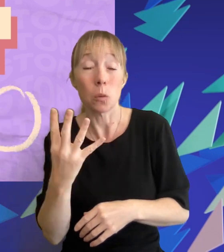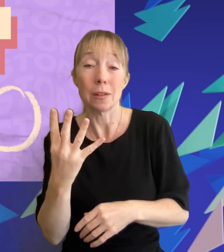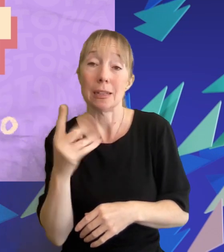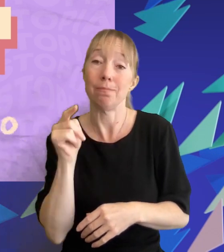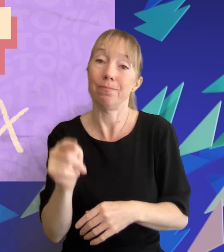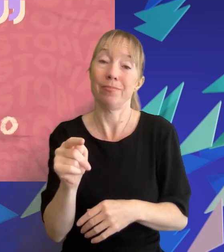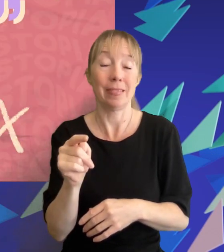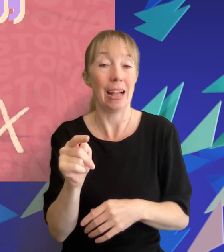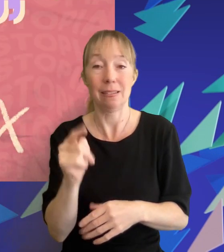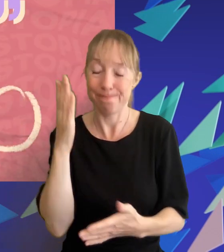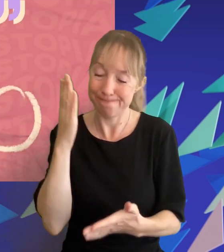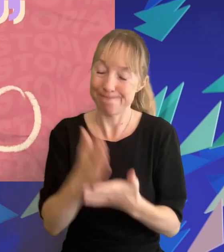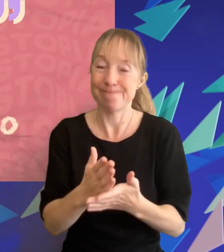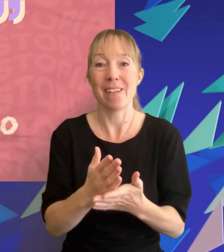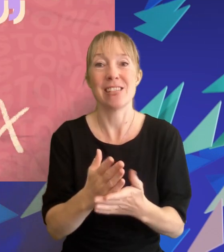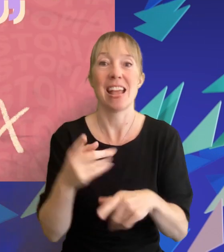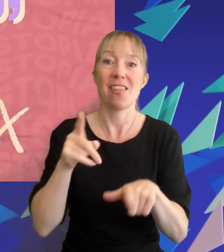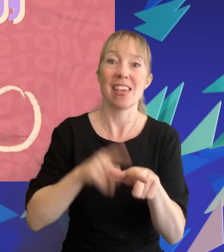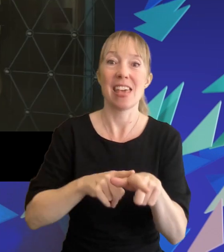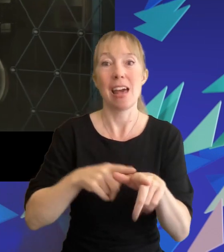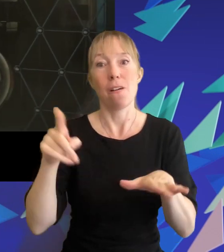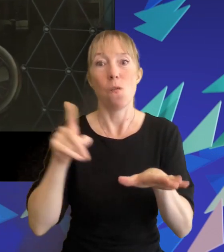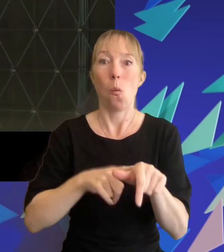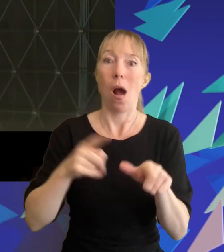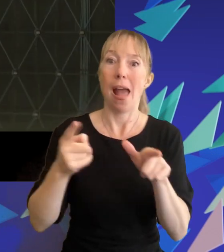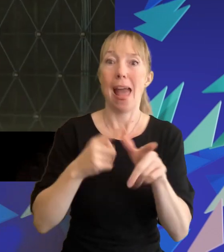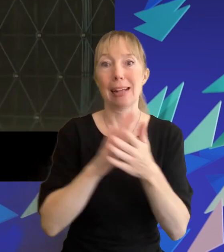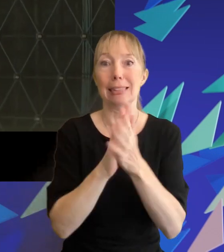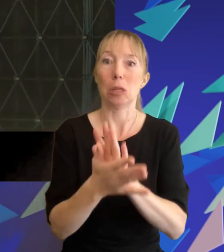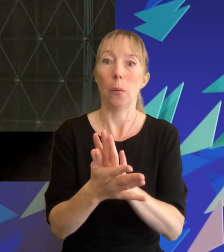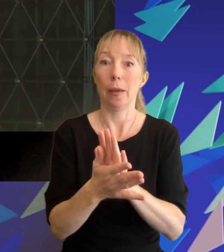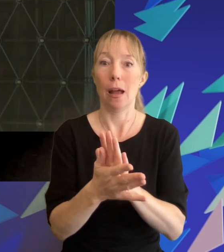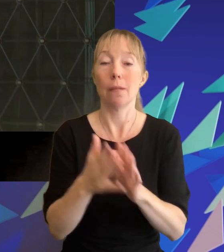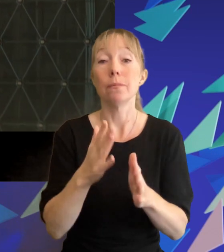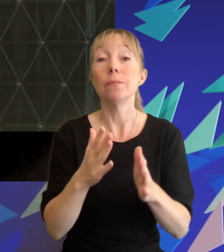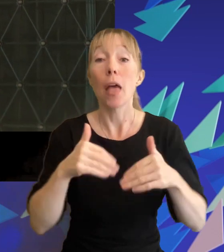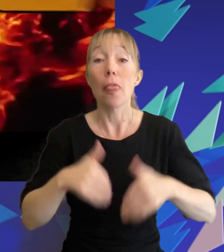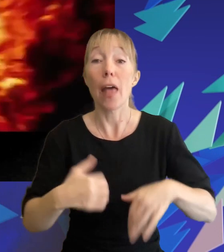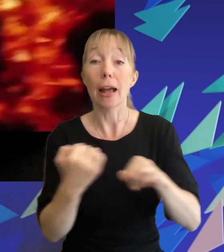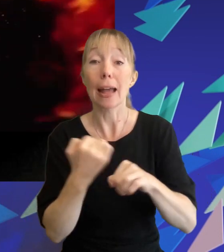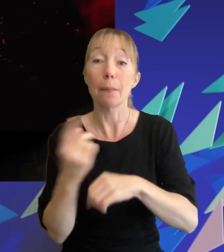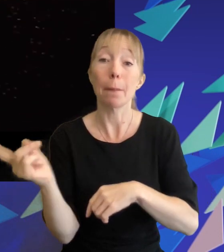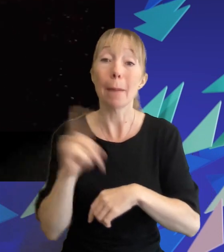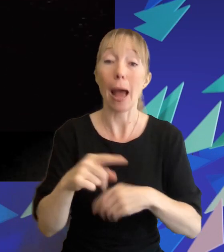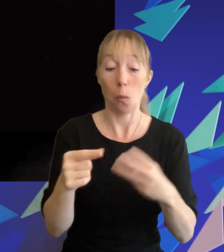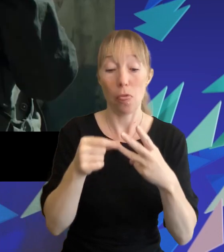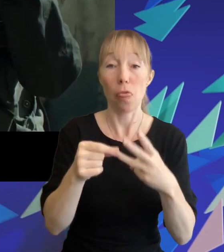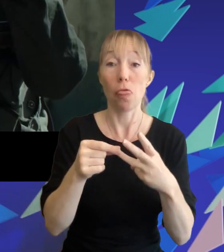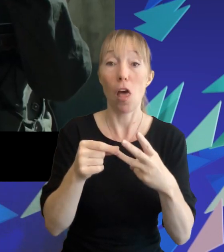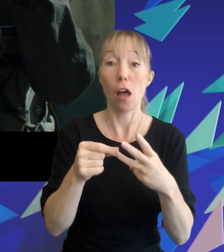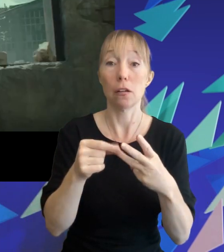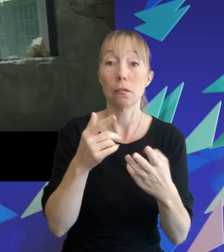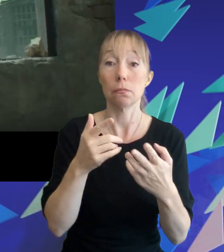fairly unanimously crowned the year of ya dystopia the hunger games returned with its third installment mockingjay part one